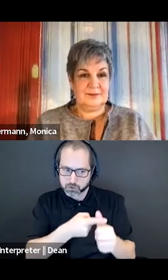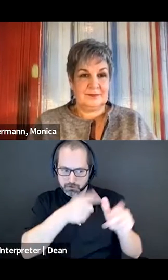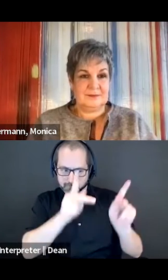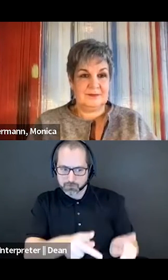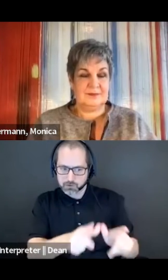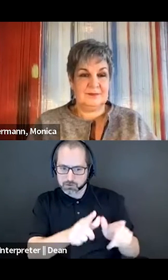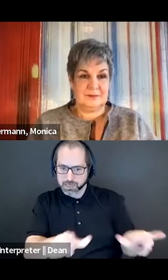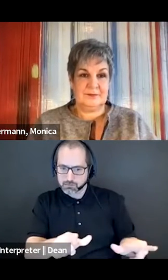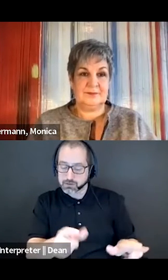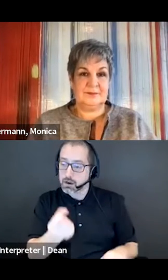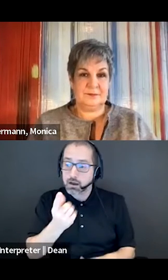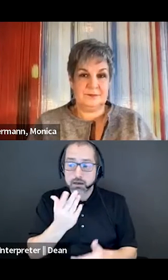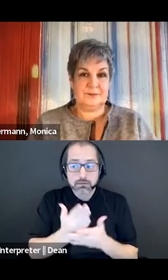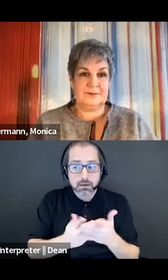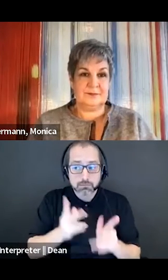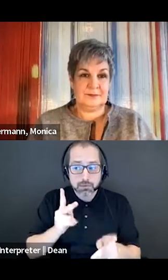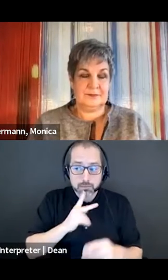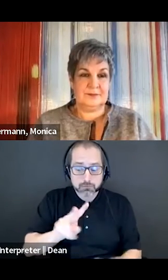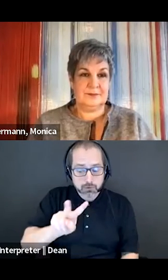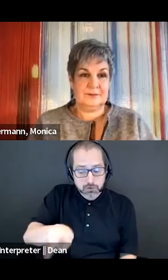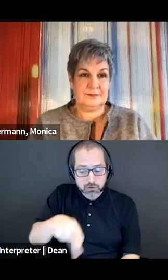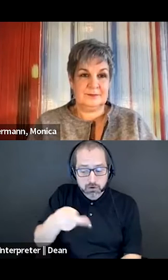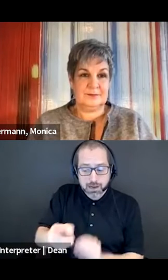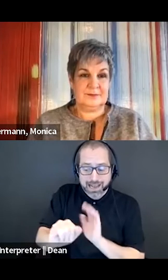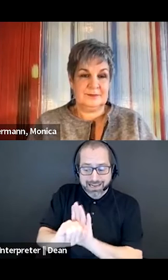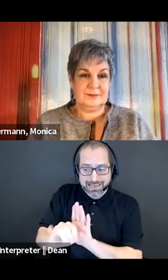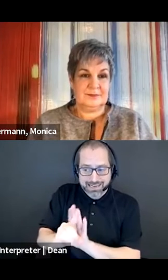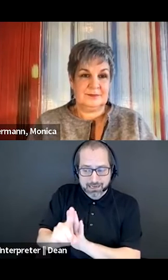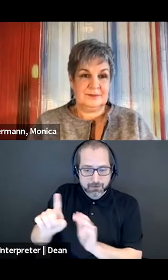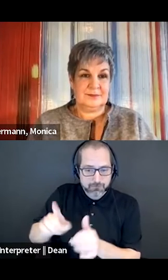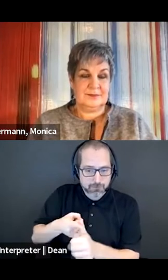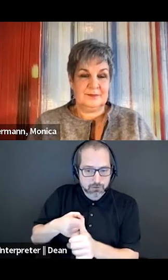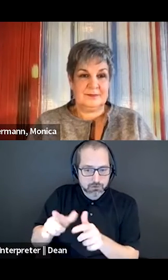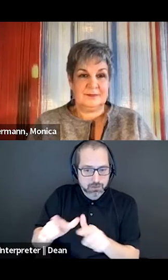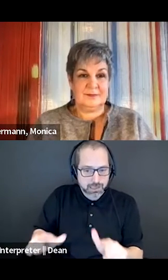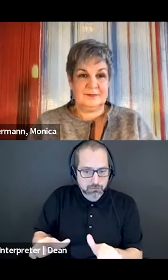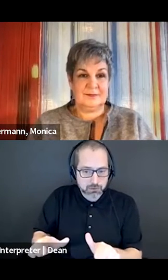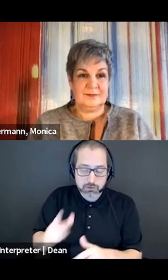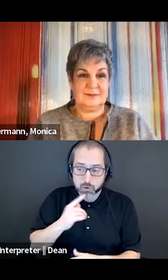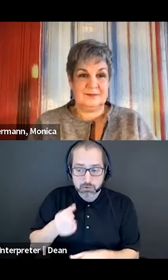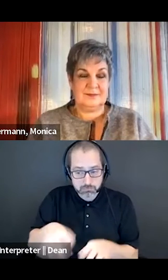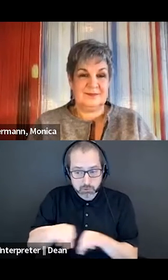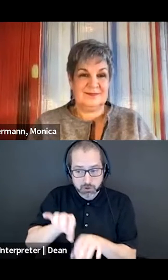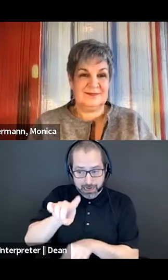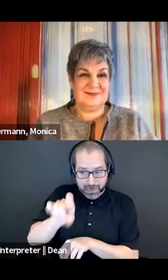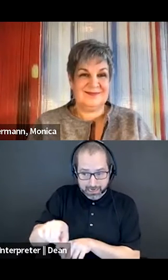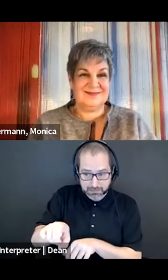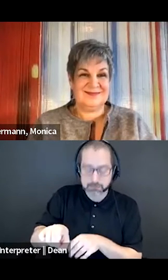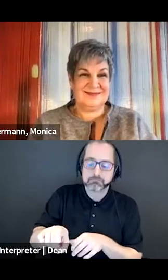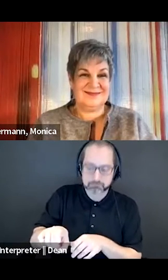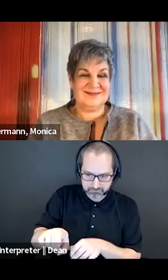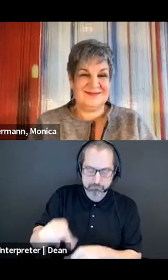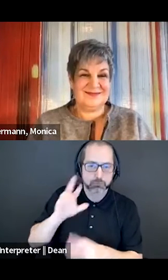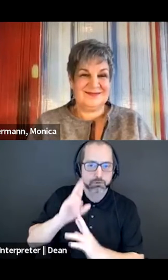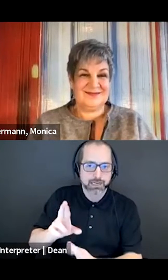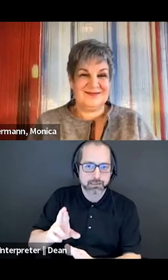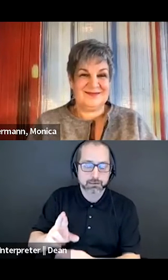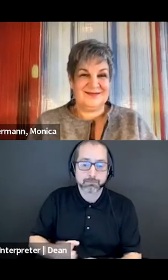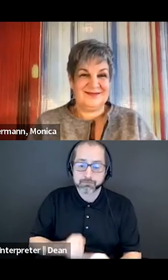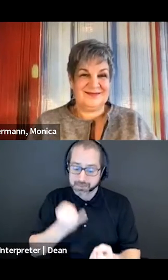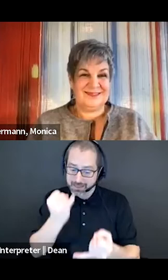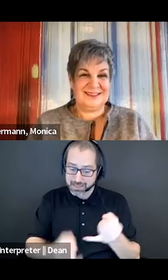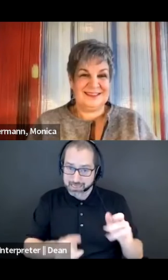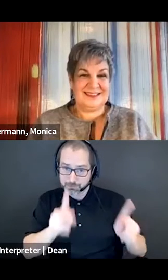identity first, right? So it's important to ask the person and respect their choices. And last but not least for this first question, Christine,